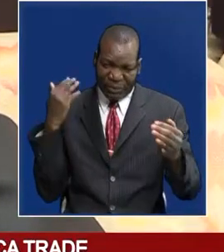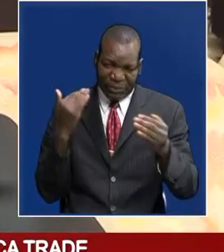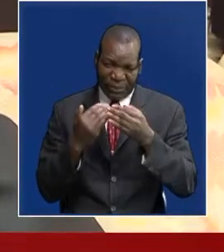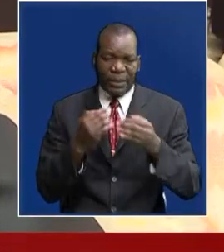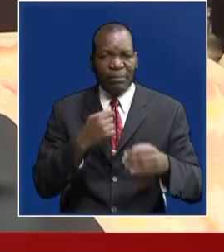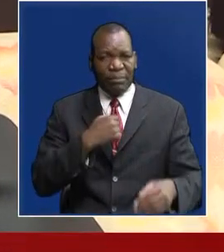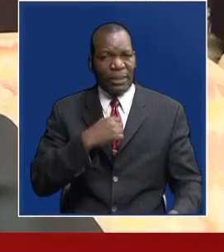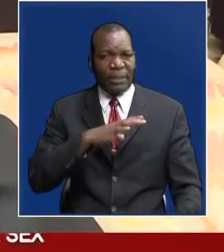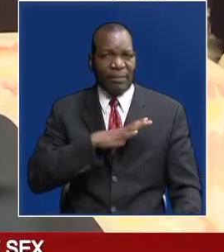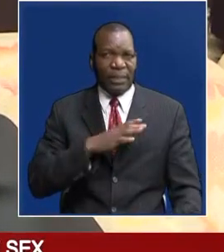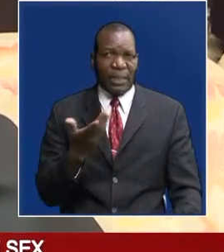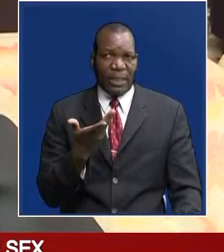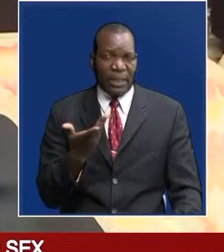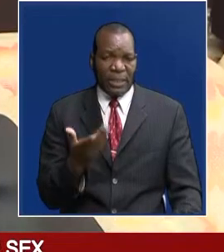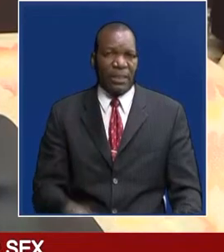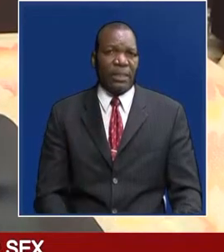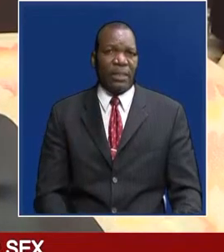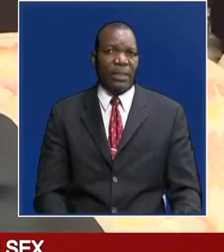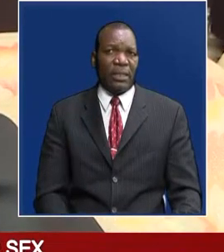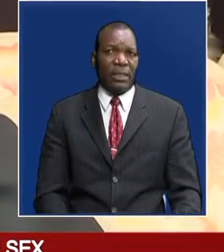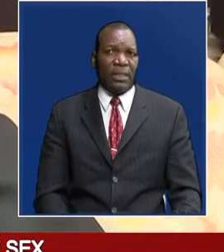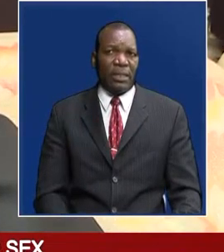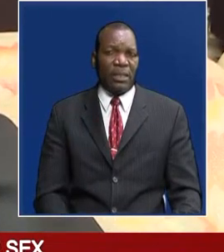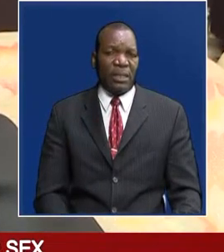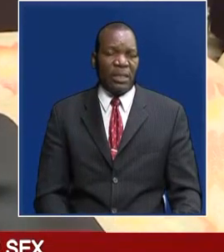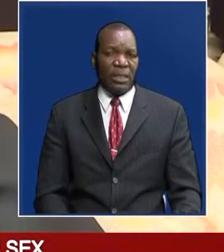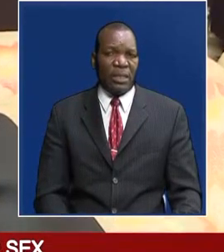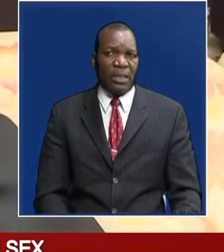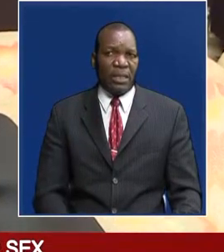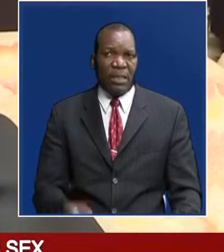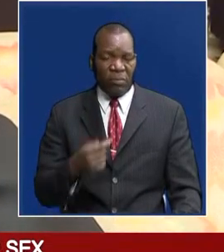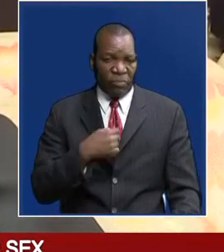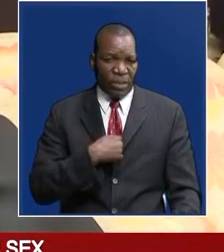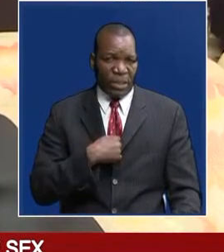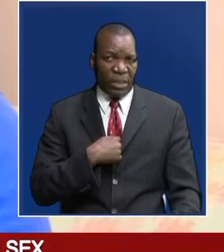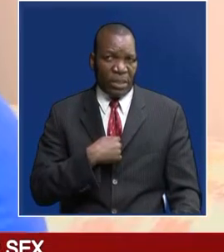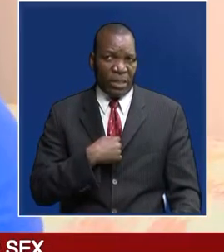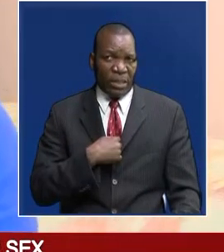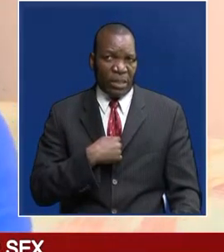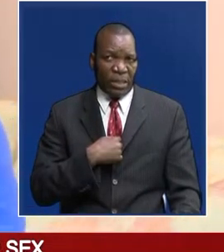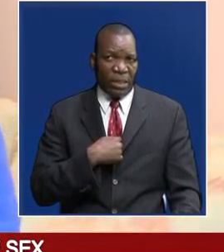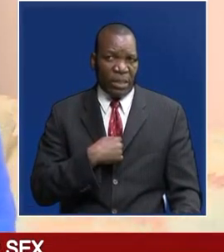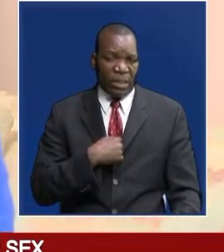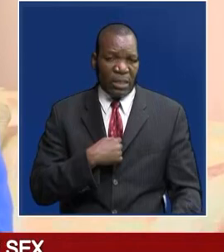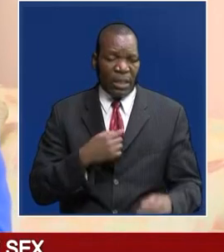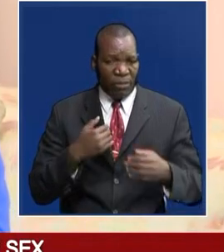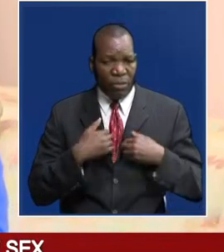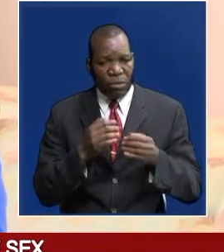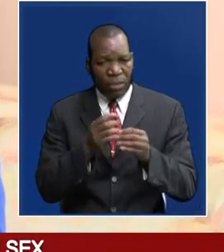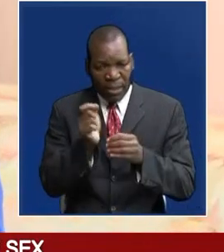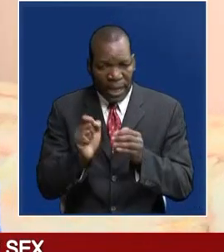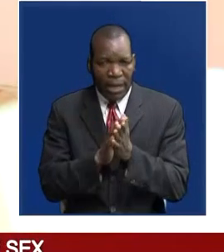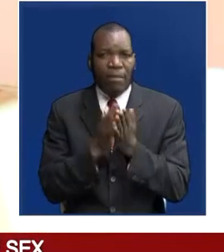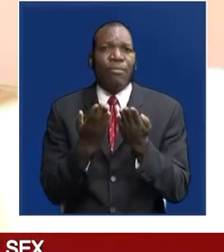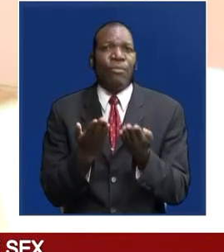I think I have nothing to complain about. I managed to have one book published. I don't know that